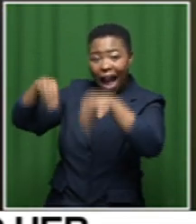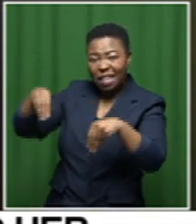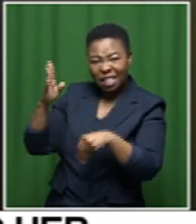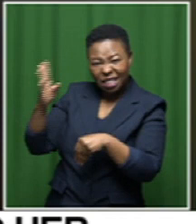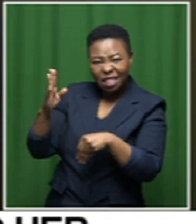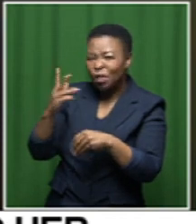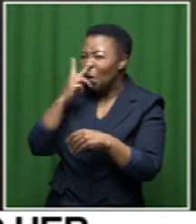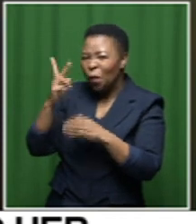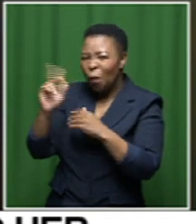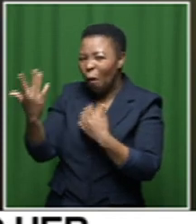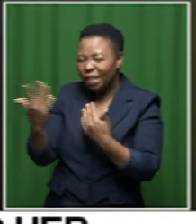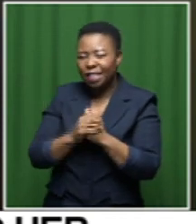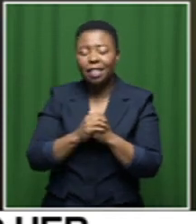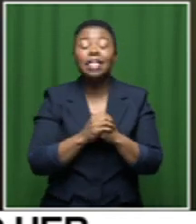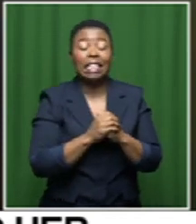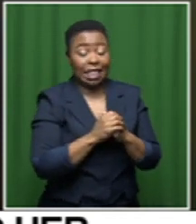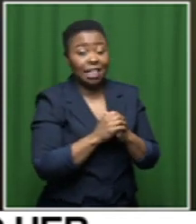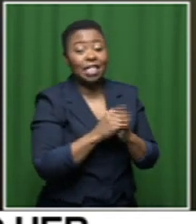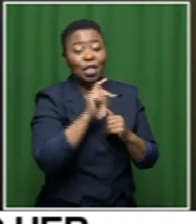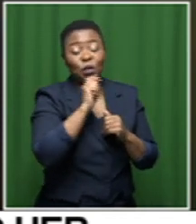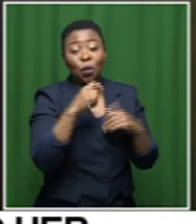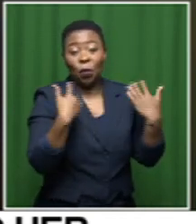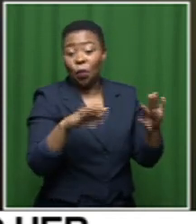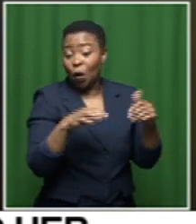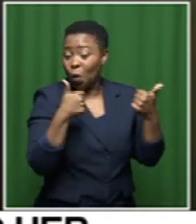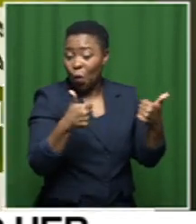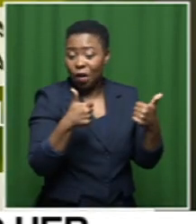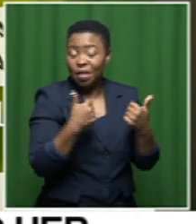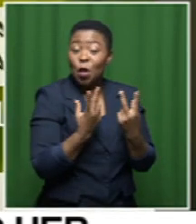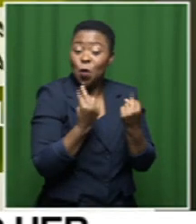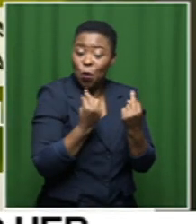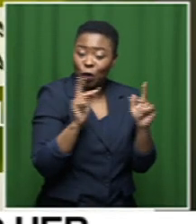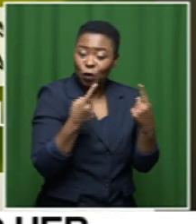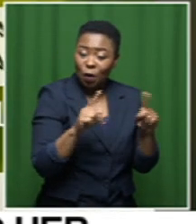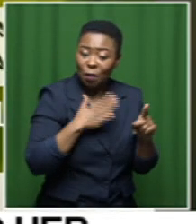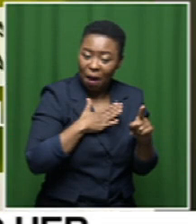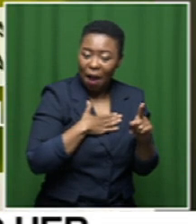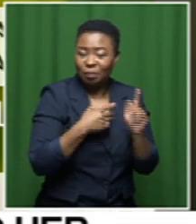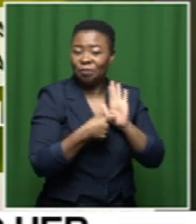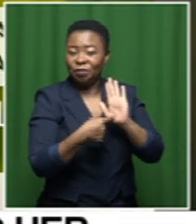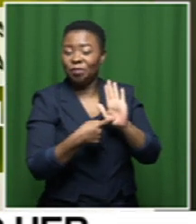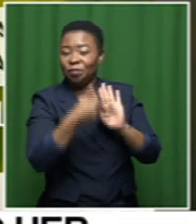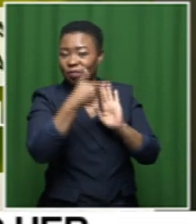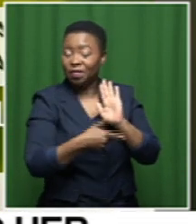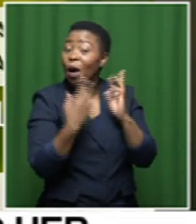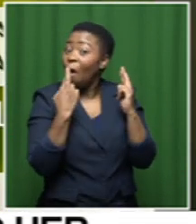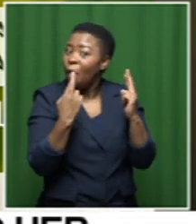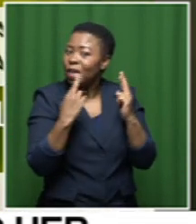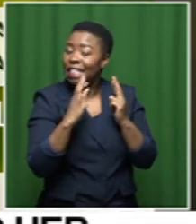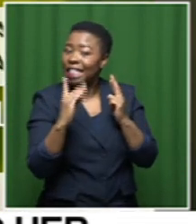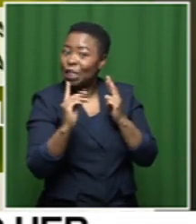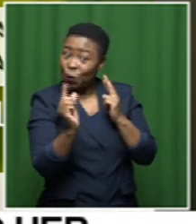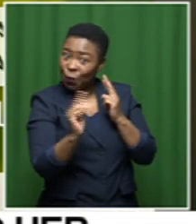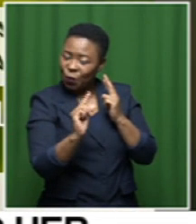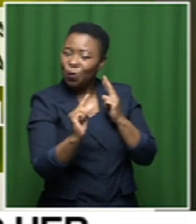to a really great time with learning about my new songs coming up and I'm hoping that you'll hear them in my album